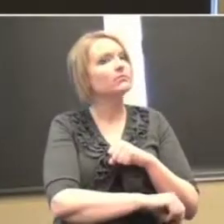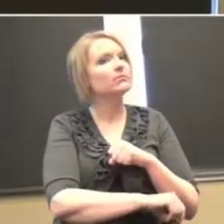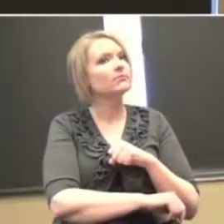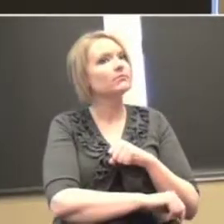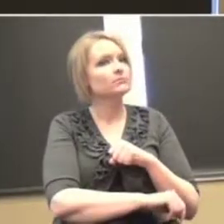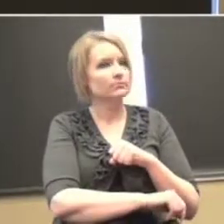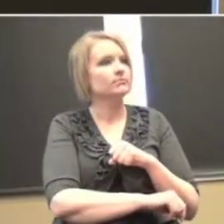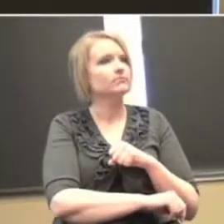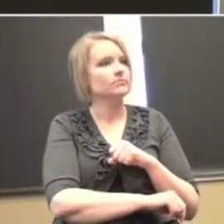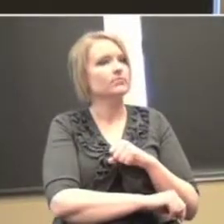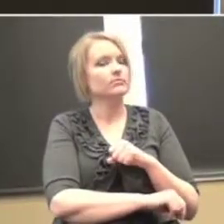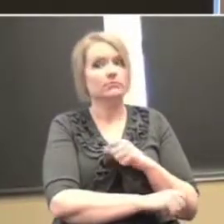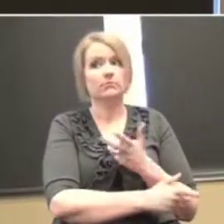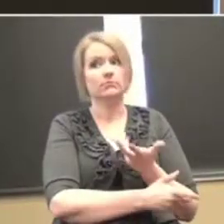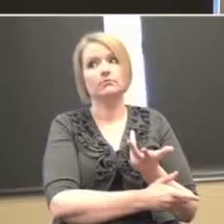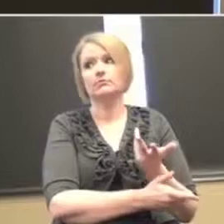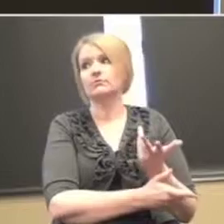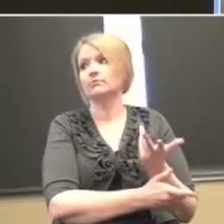Right? Huh?